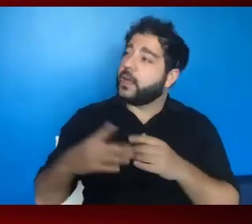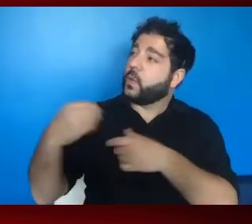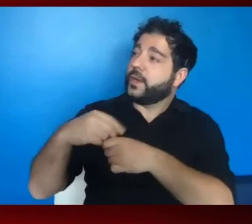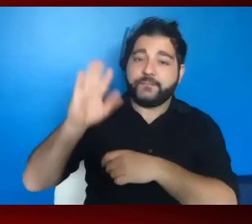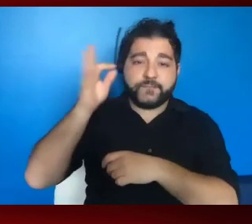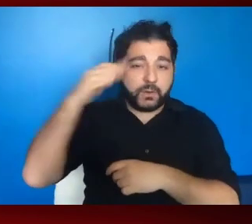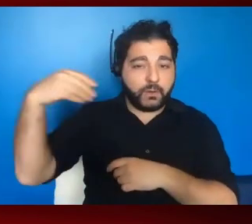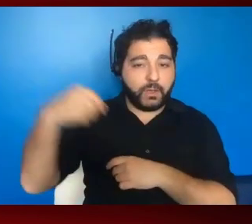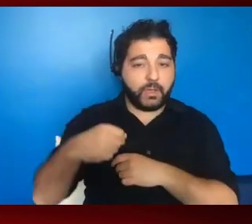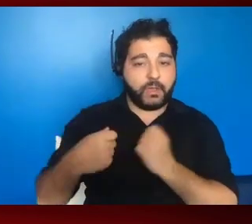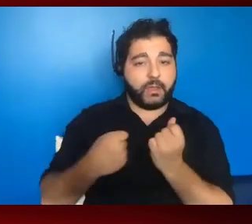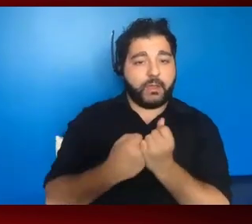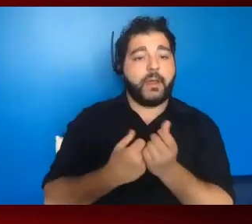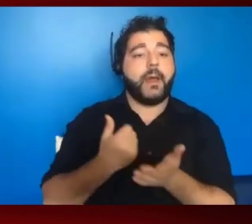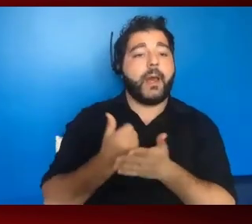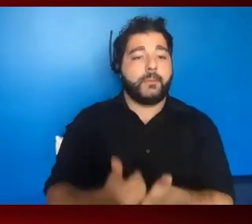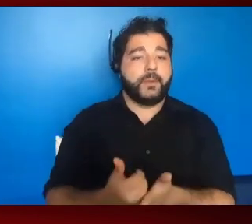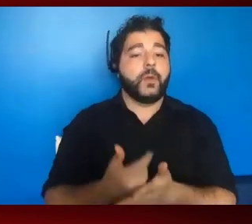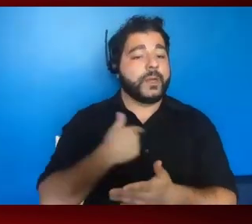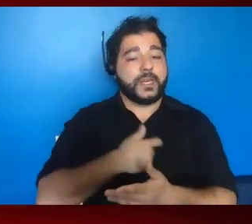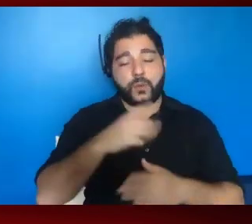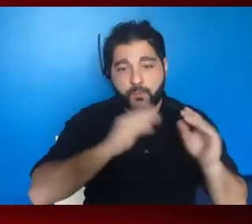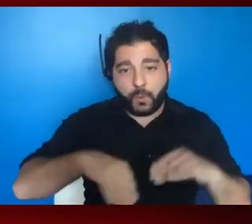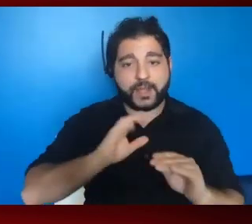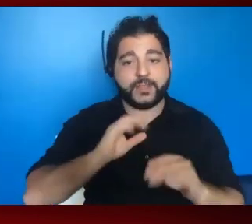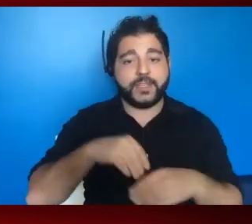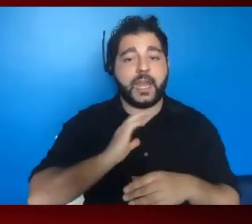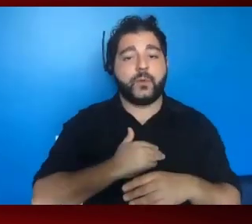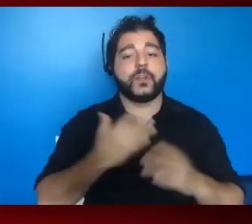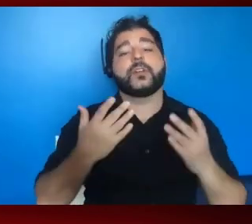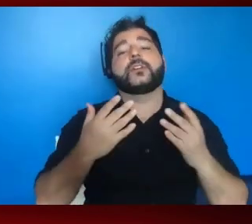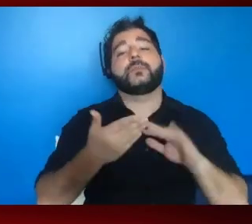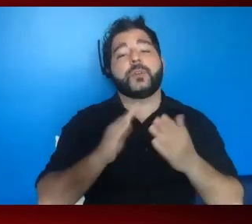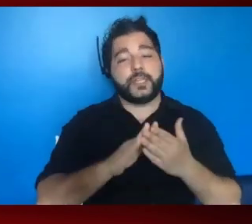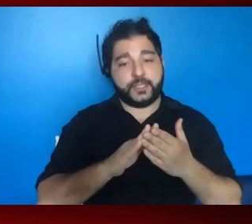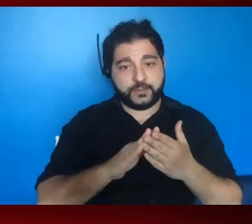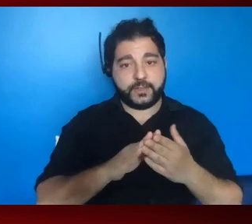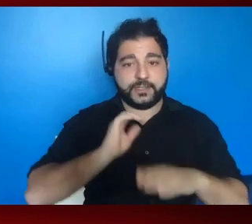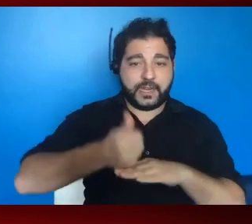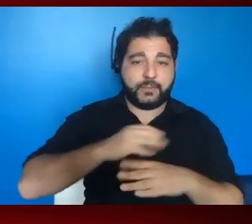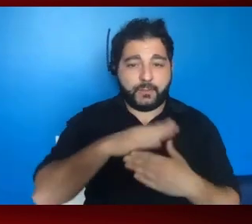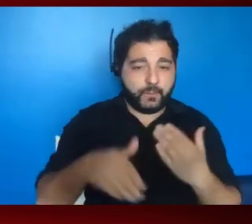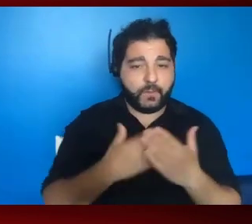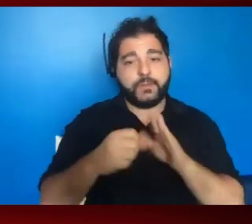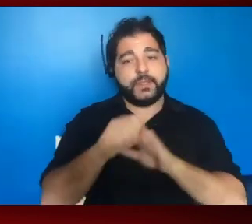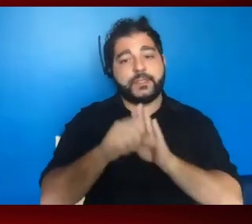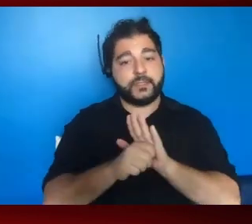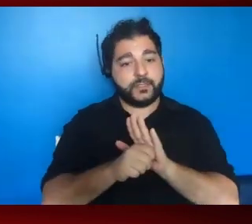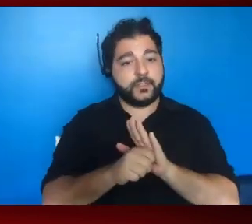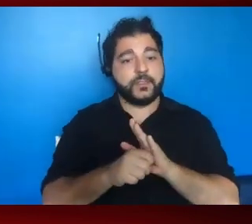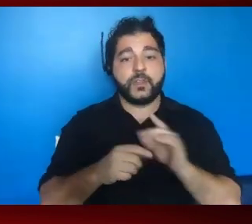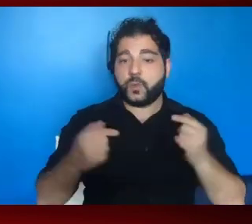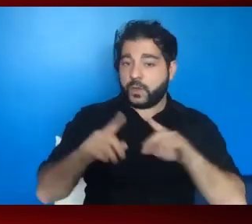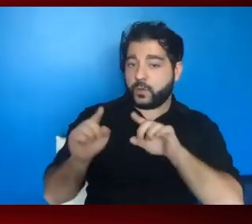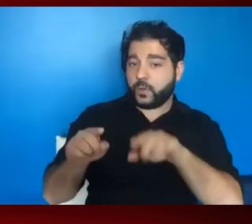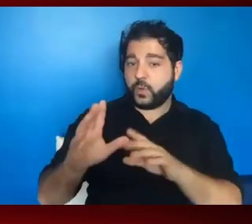There has never been a better time to mobilize in our communities and get Medicaid expanded expansion enacted in every state. So as you go into your meetings,